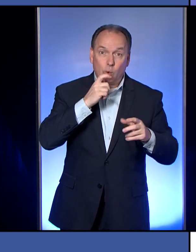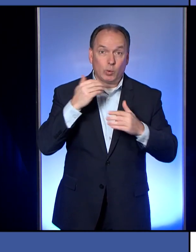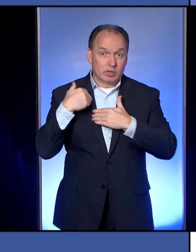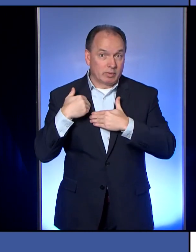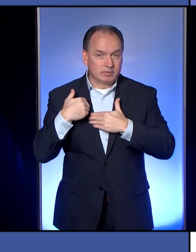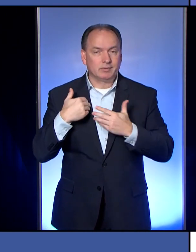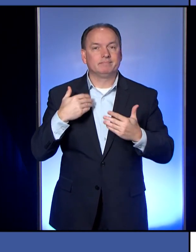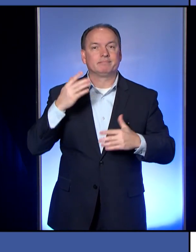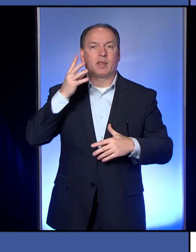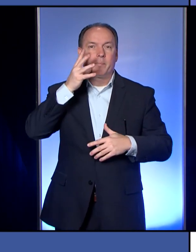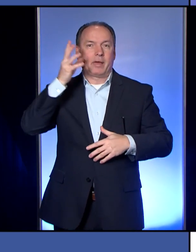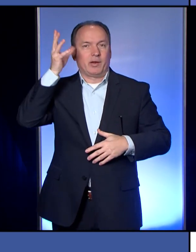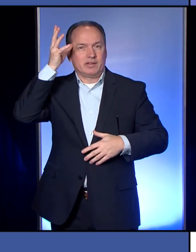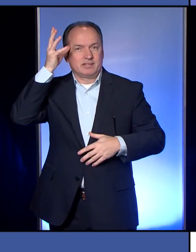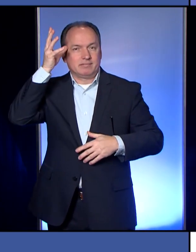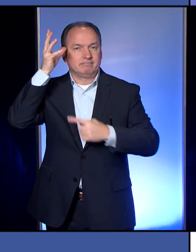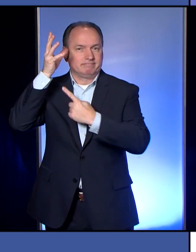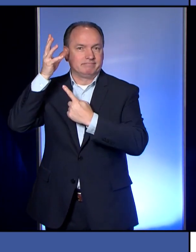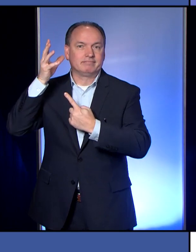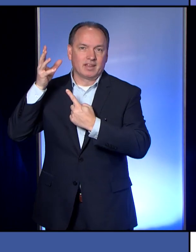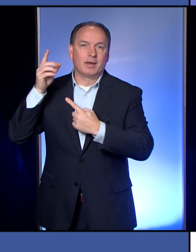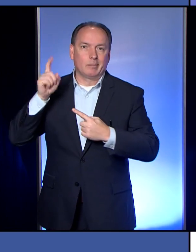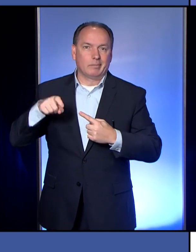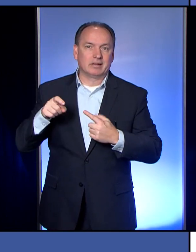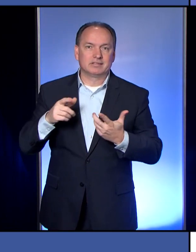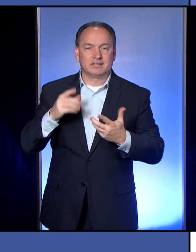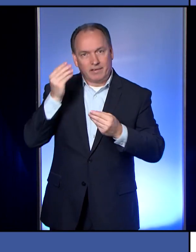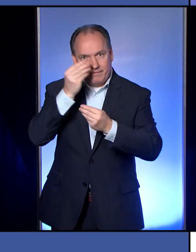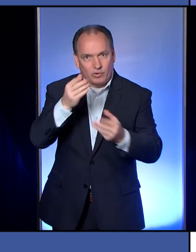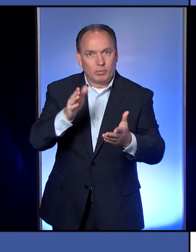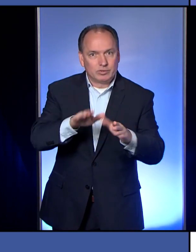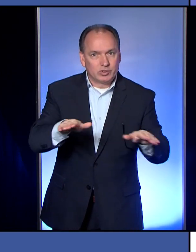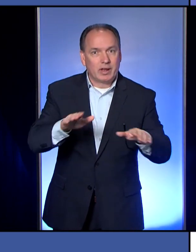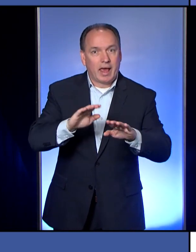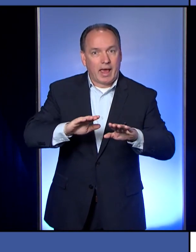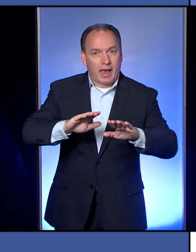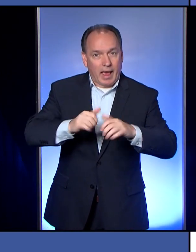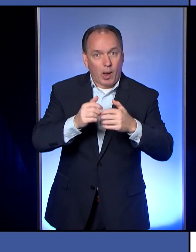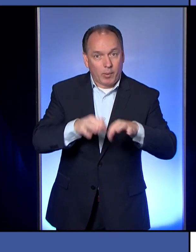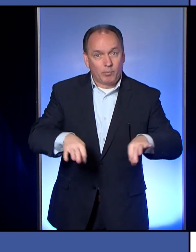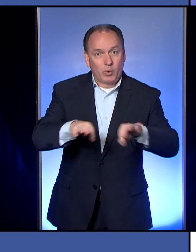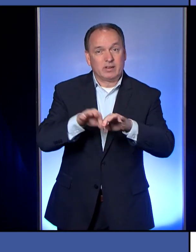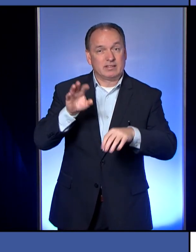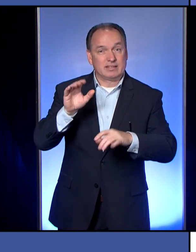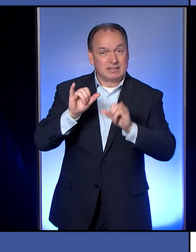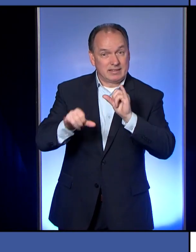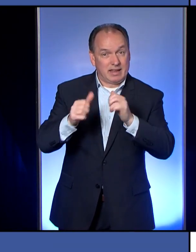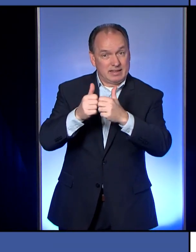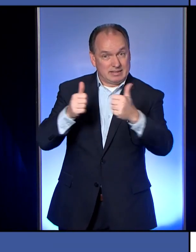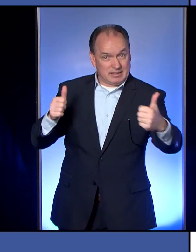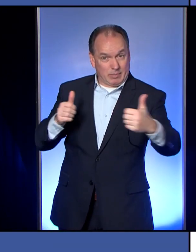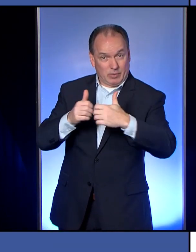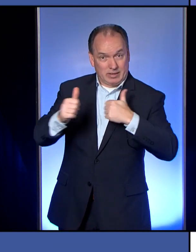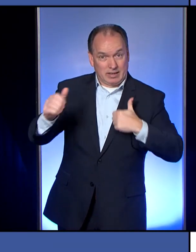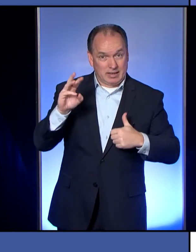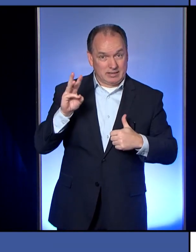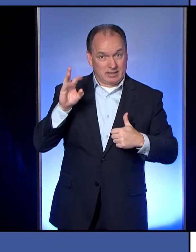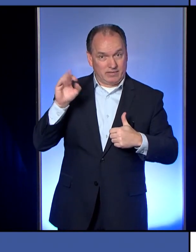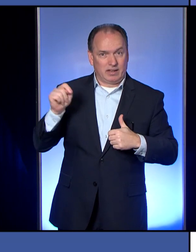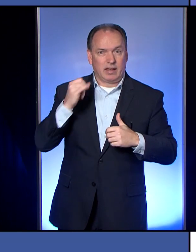job of the parents. Let's just start right there, the parents to inform their children about how important it is to stay six feet apart. If they're in